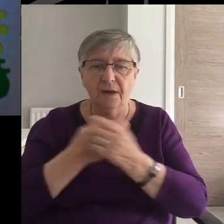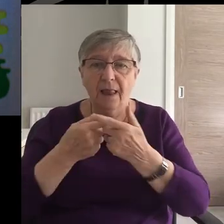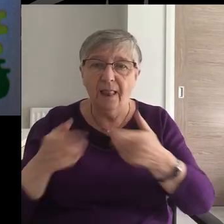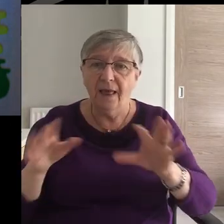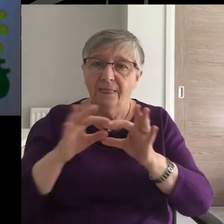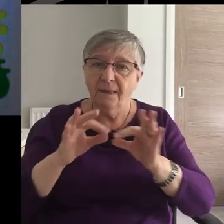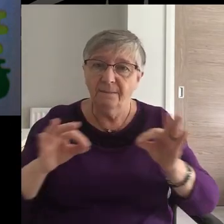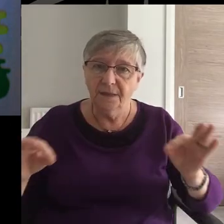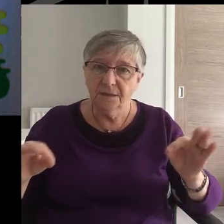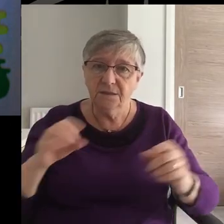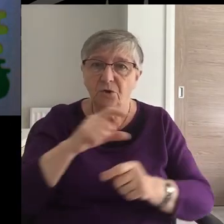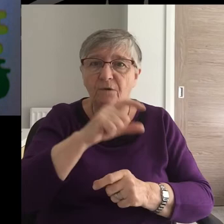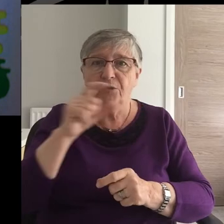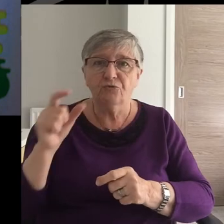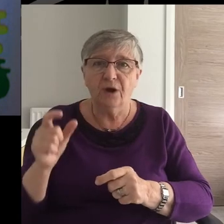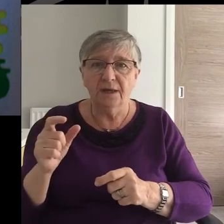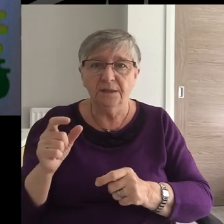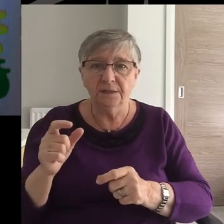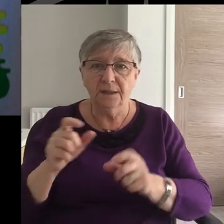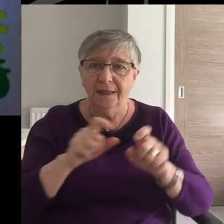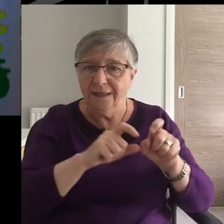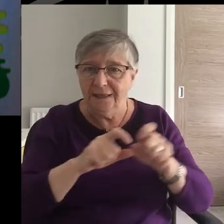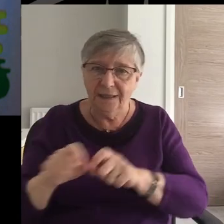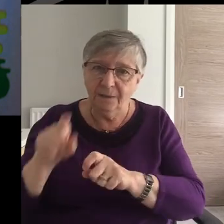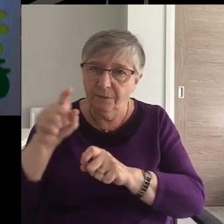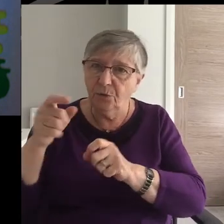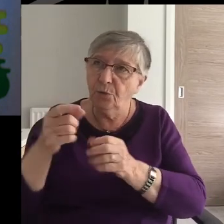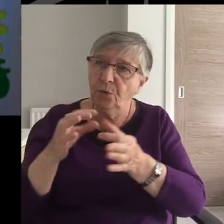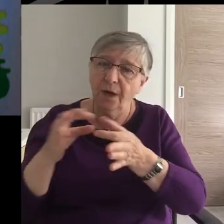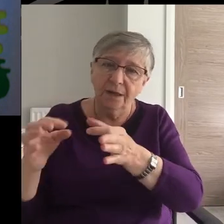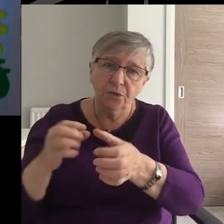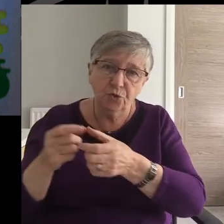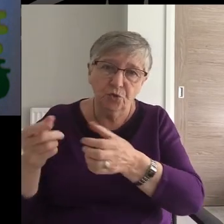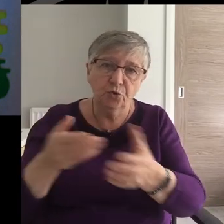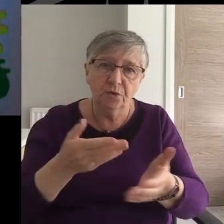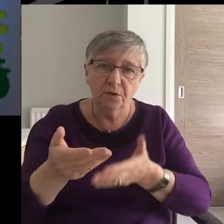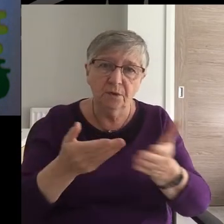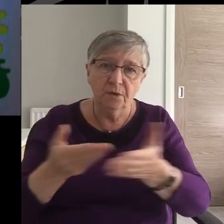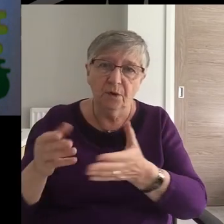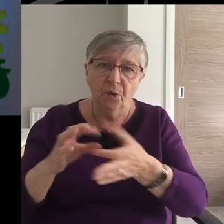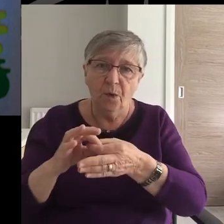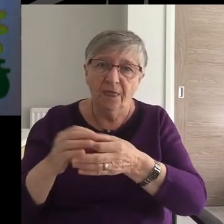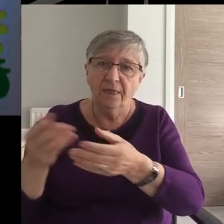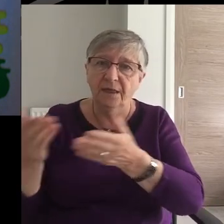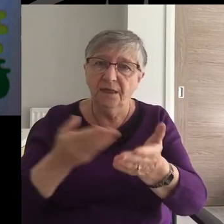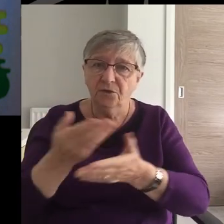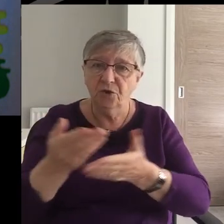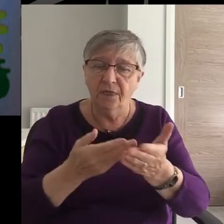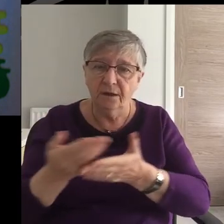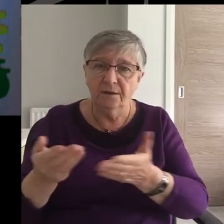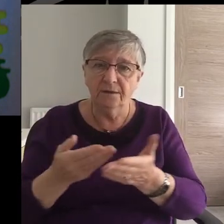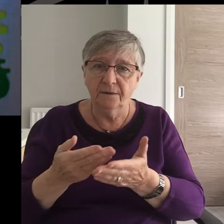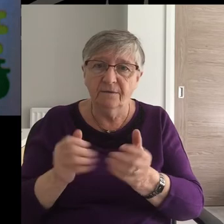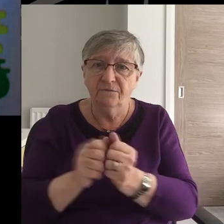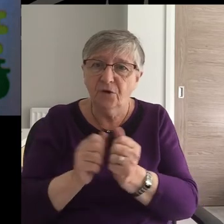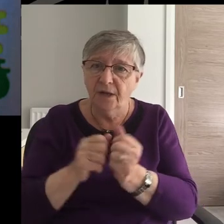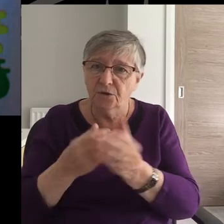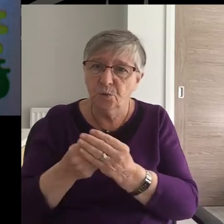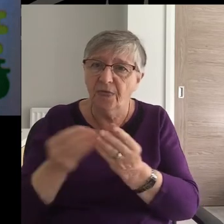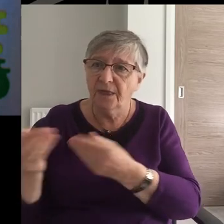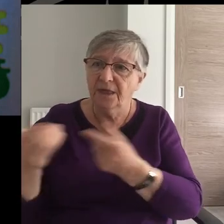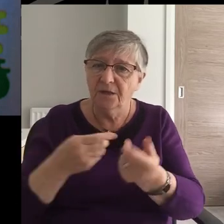Let the peace of Christ keep you in tune with each other. In step with each other.